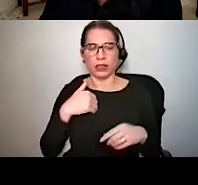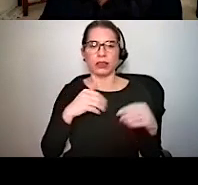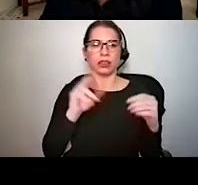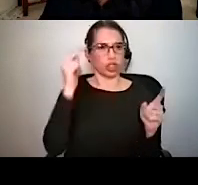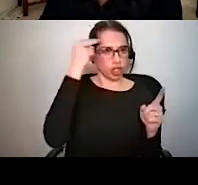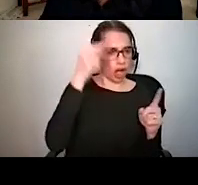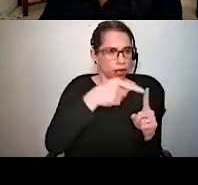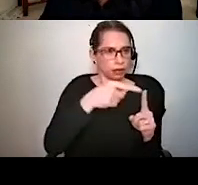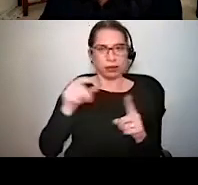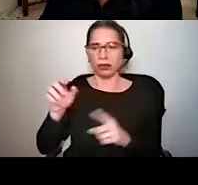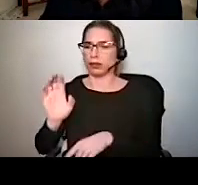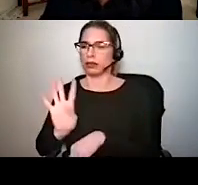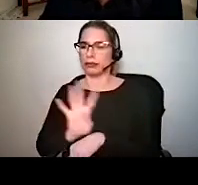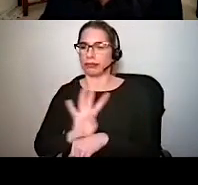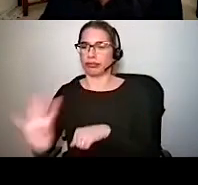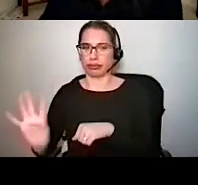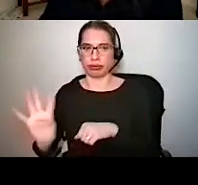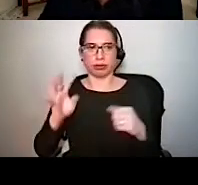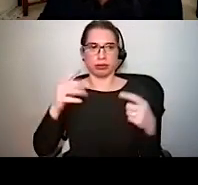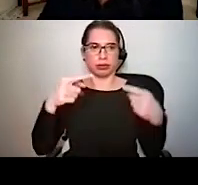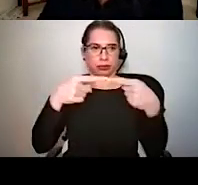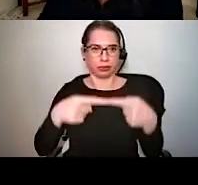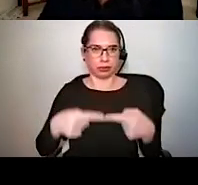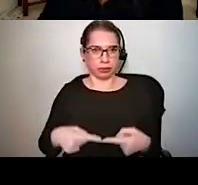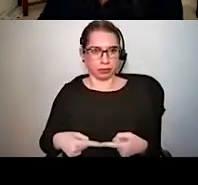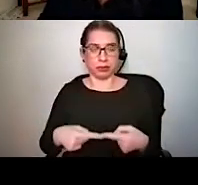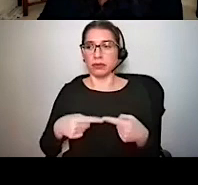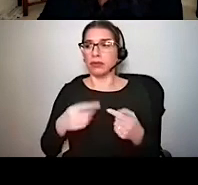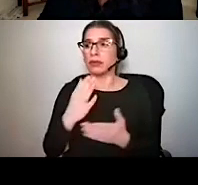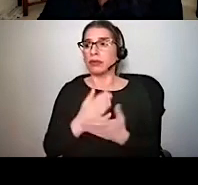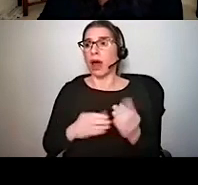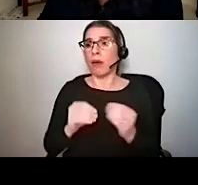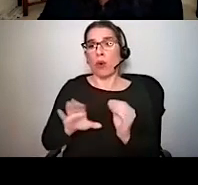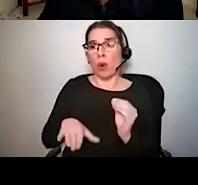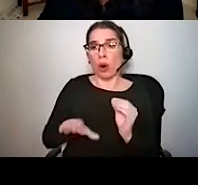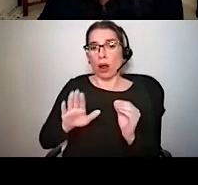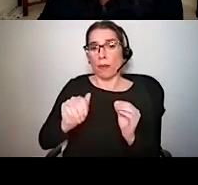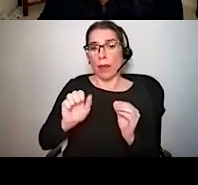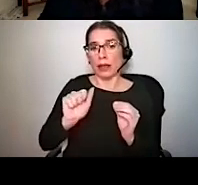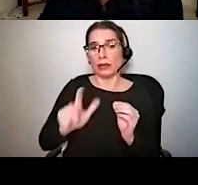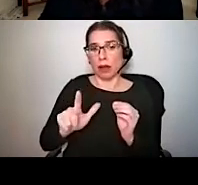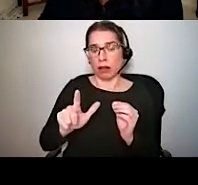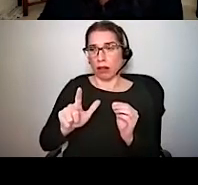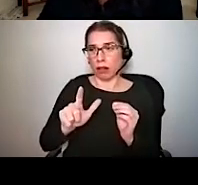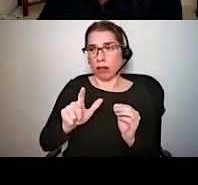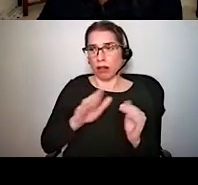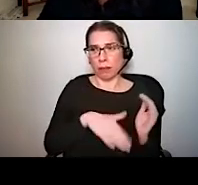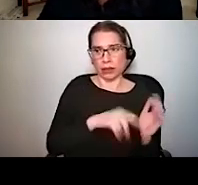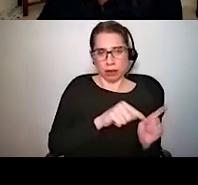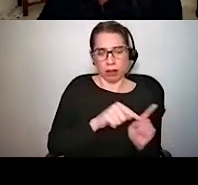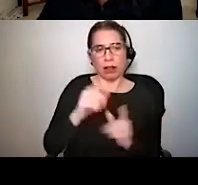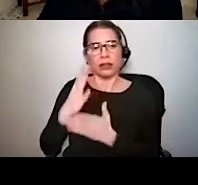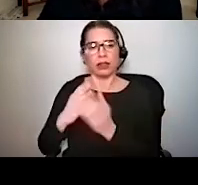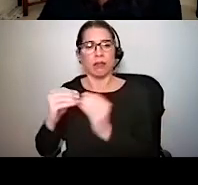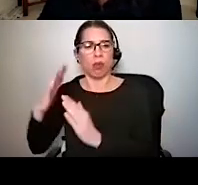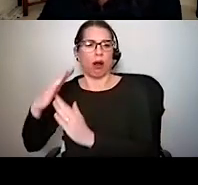is in the more basal region of the cochlea and this red guy is in the more apical region of the cochlea. And so